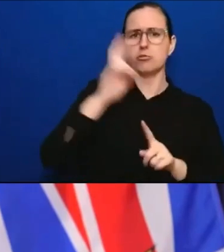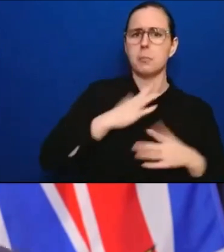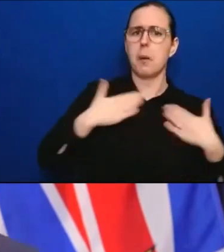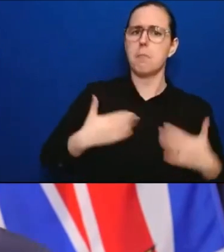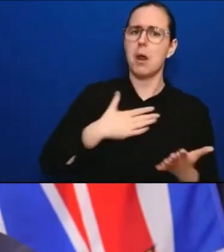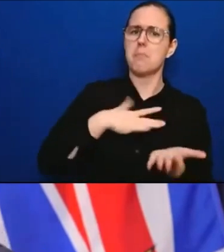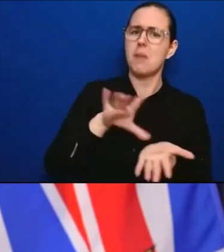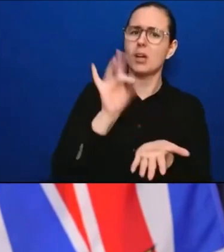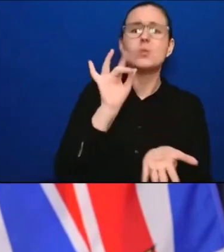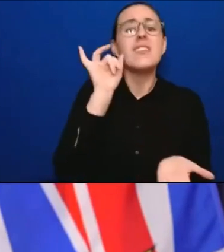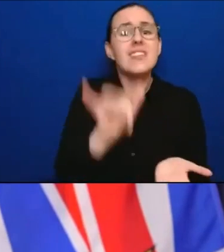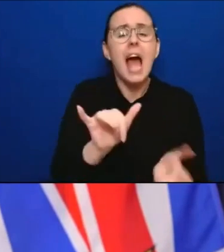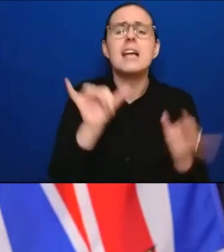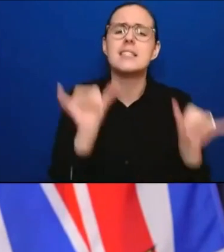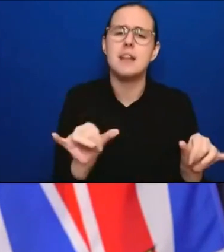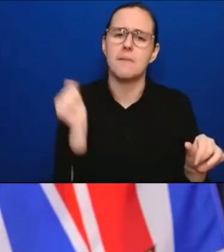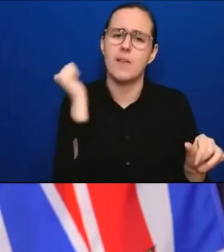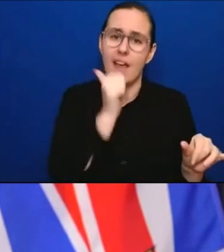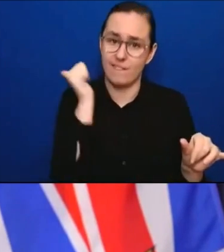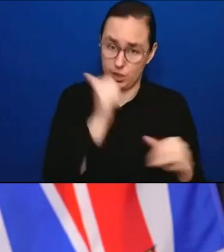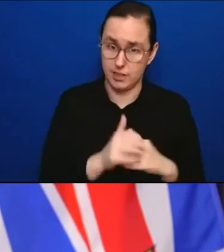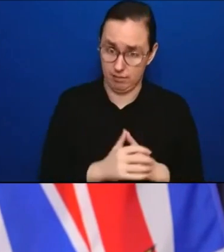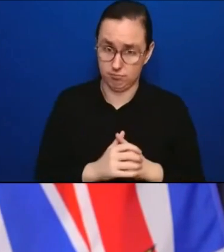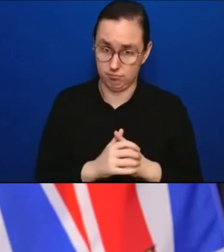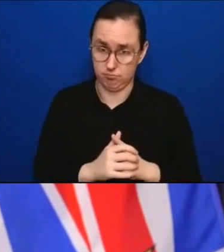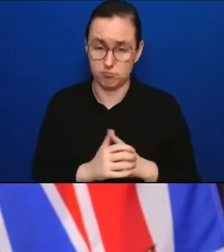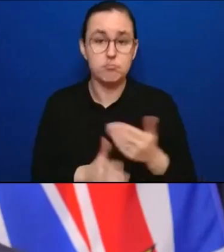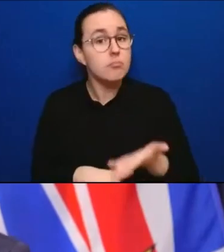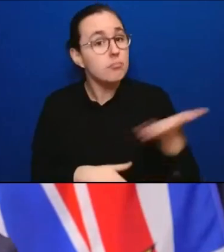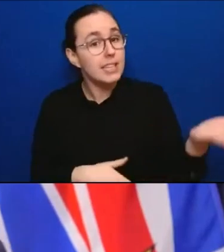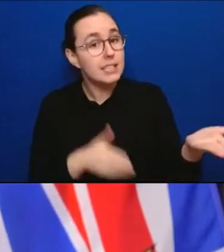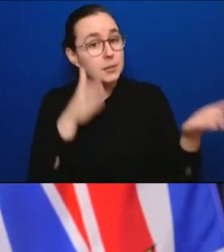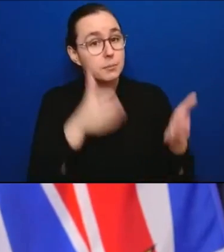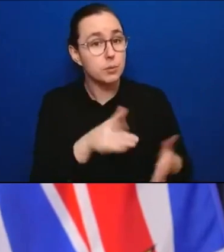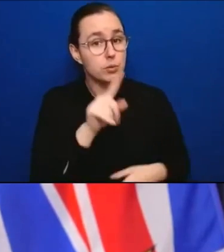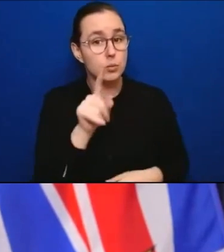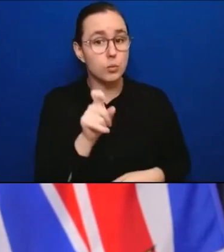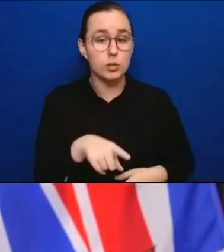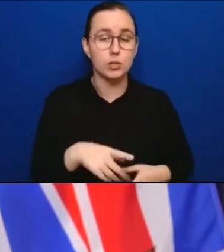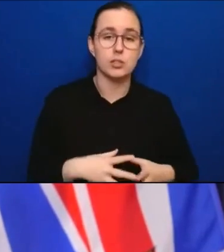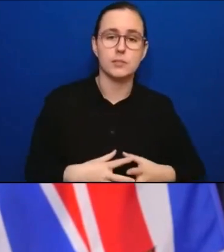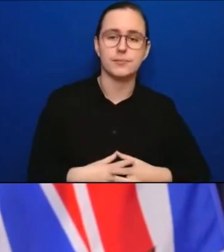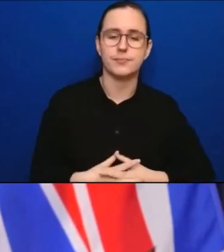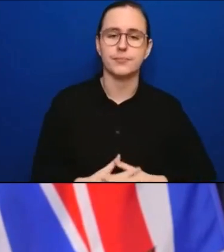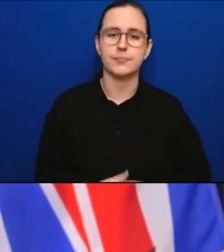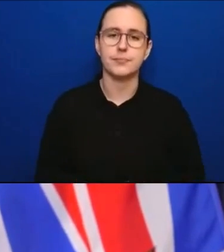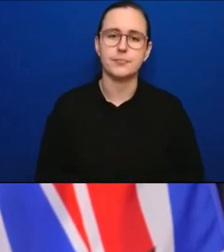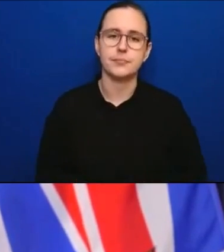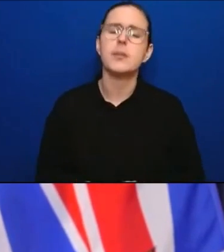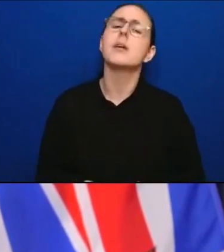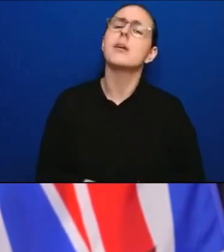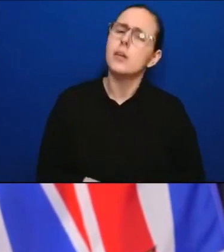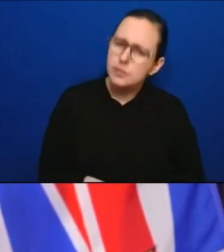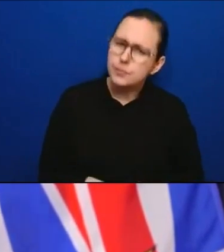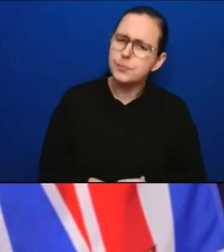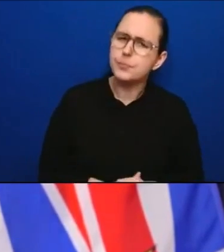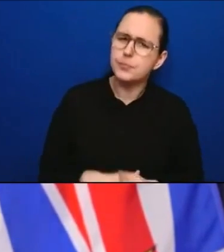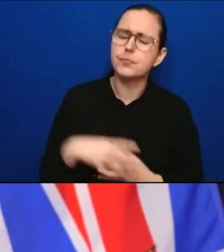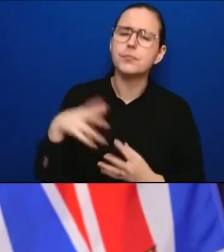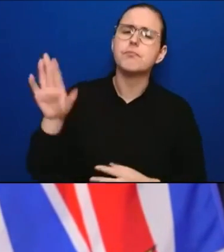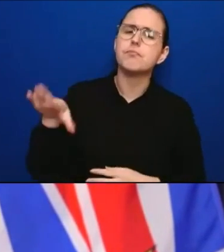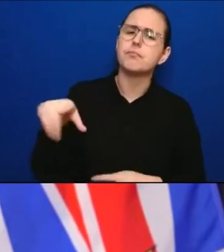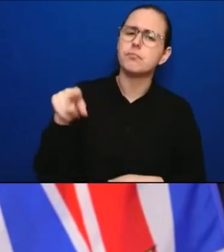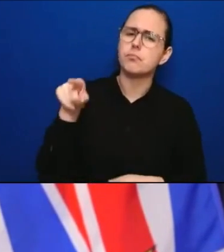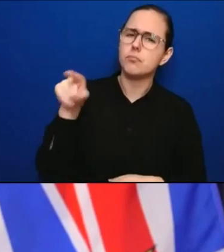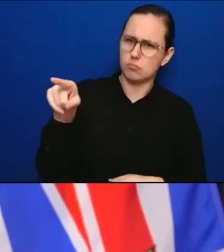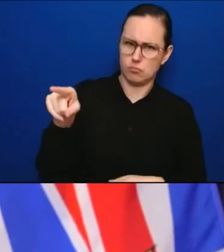Hi, thank you for taking my question. I'm a bit curious about you noting that everyone has to go on at